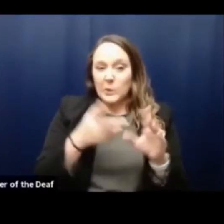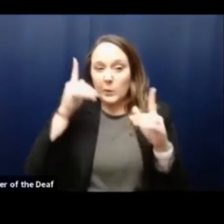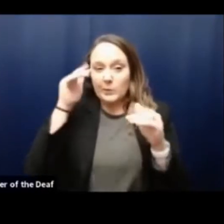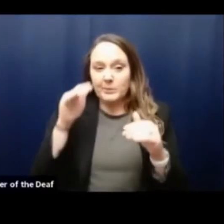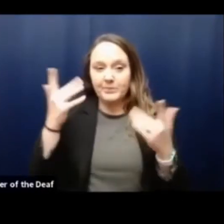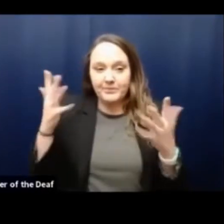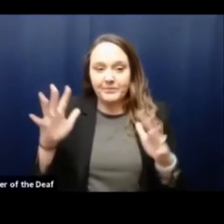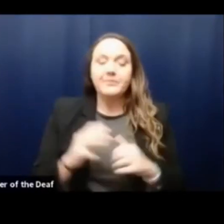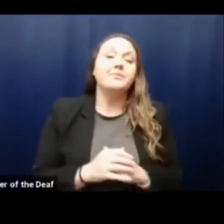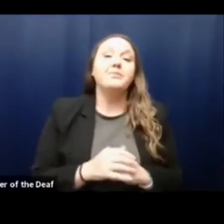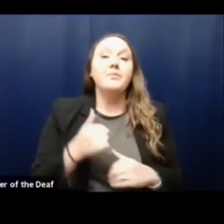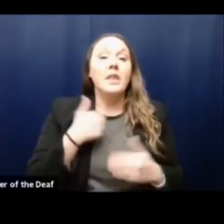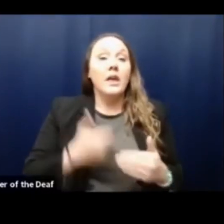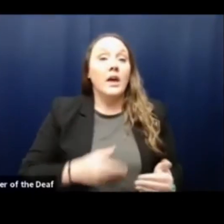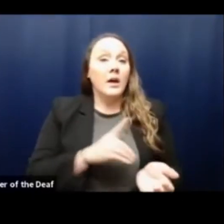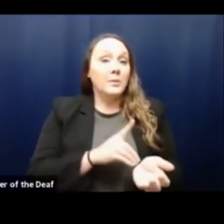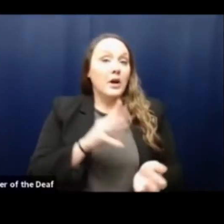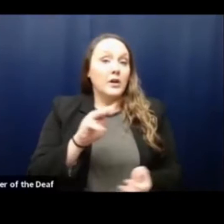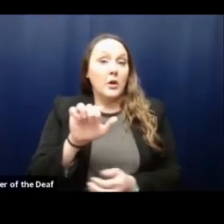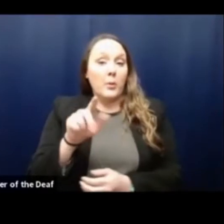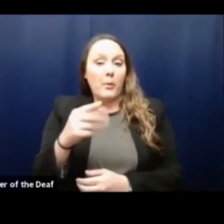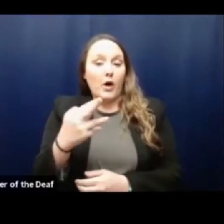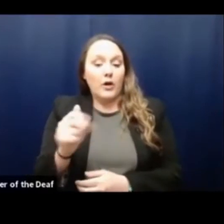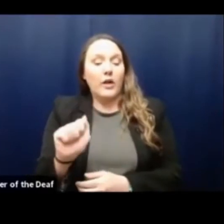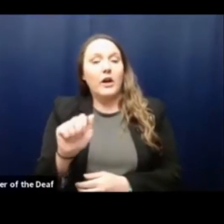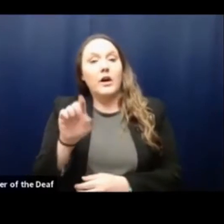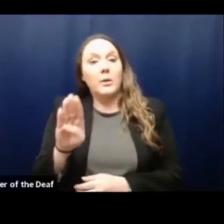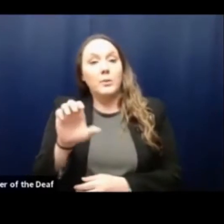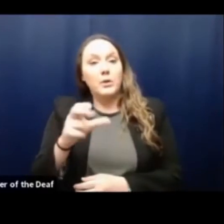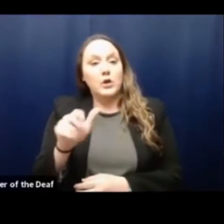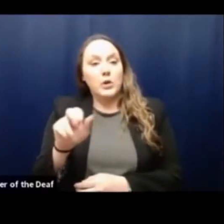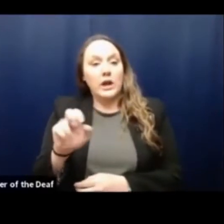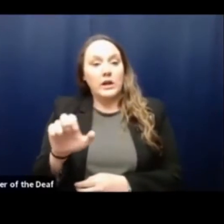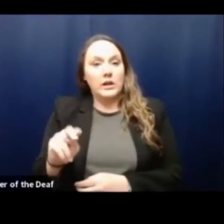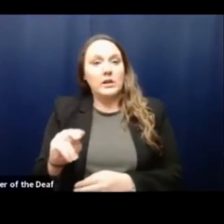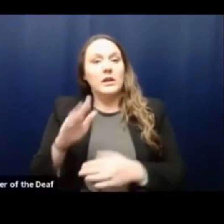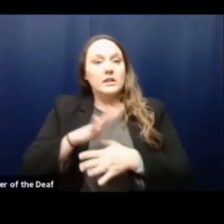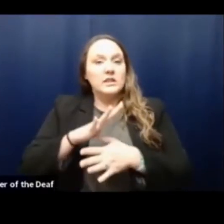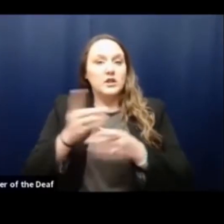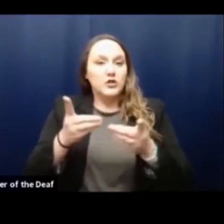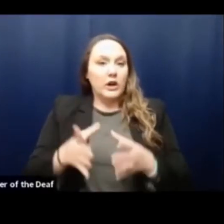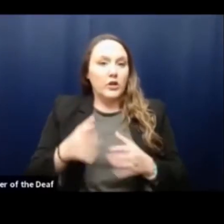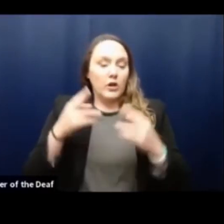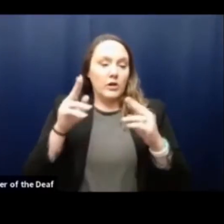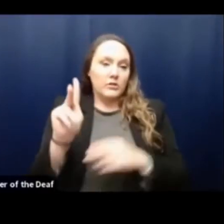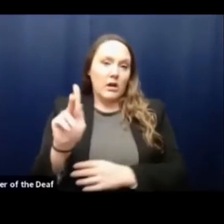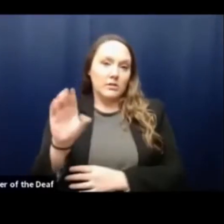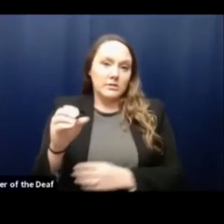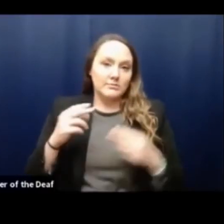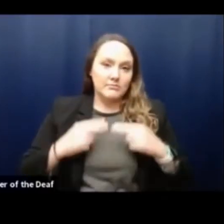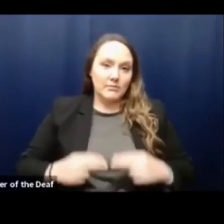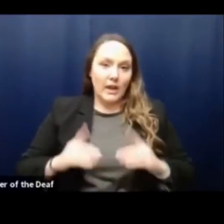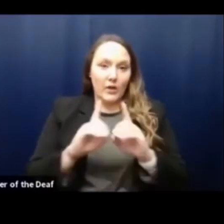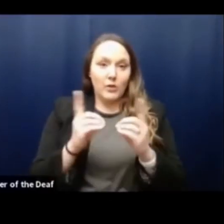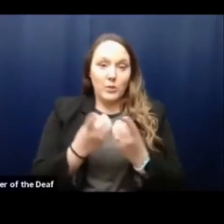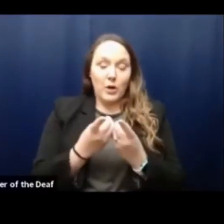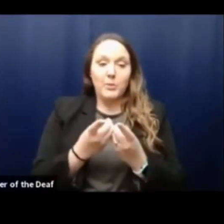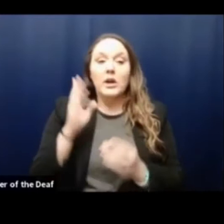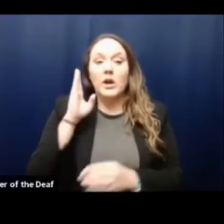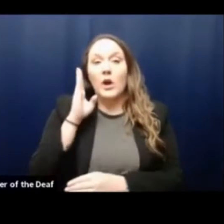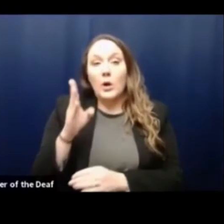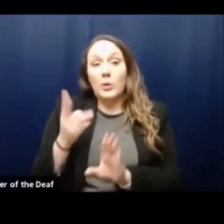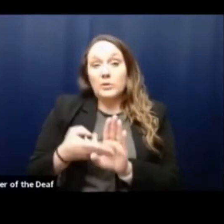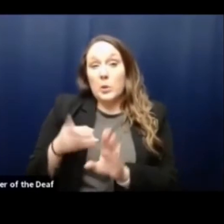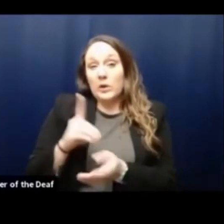As I said, I'm Dr. Martha Buchanan. the director and health officer here at Knox County Health Department. We'll be joined by Dr. Gray later